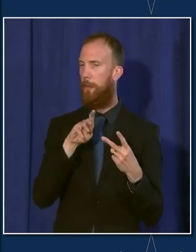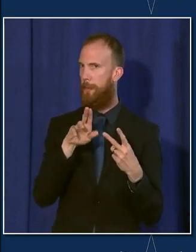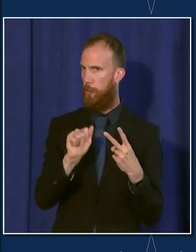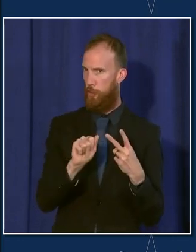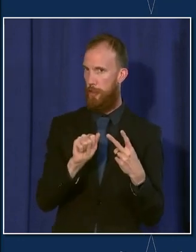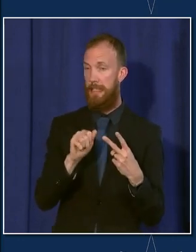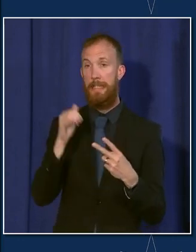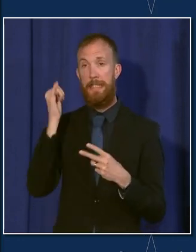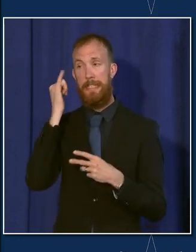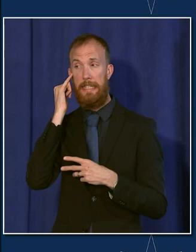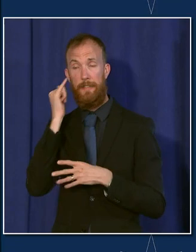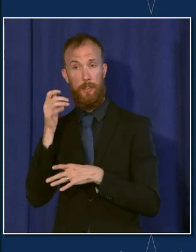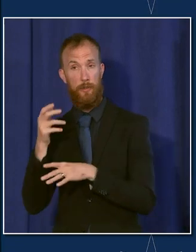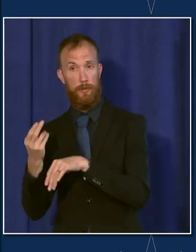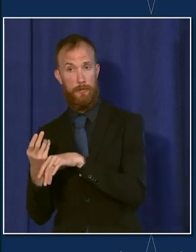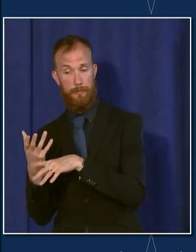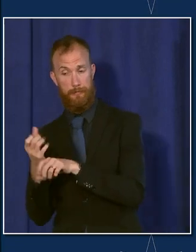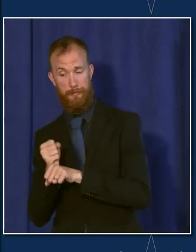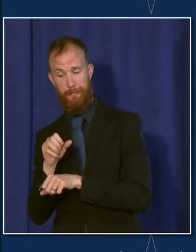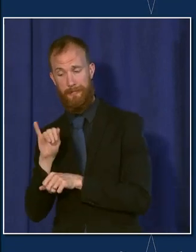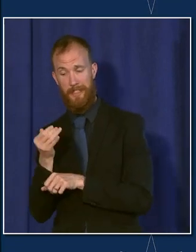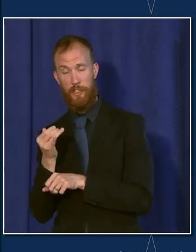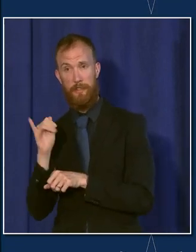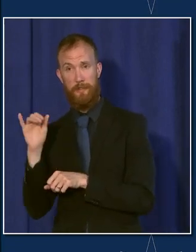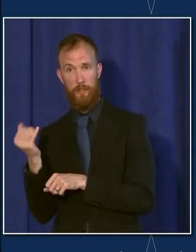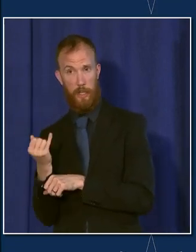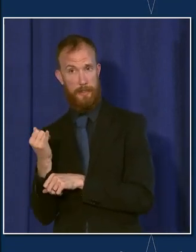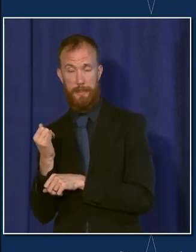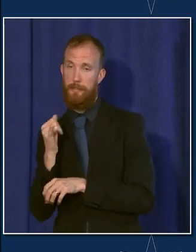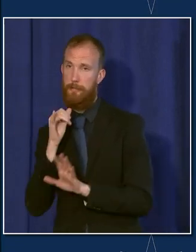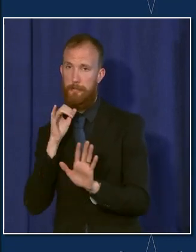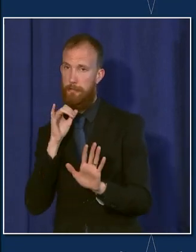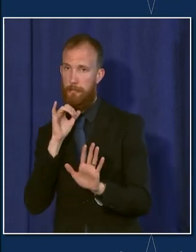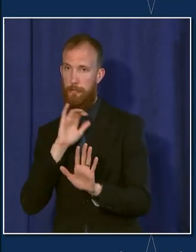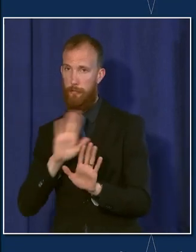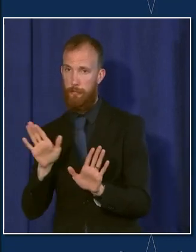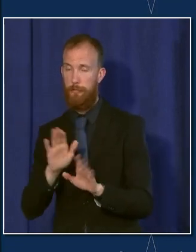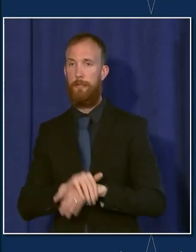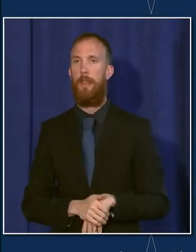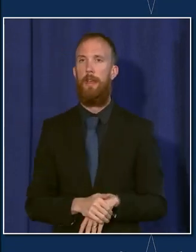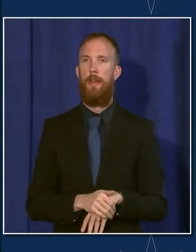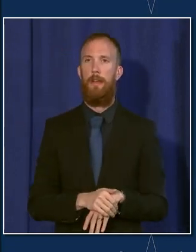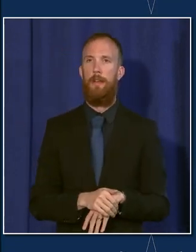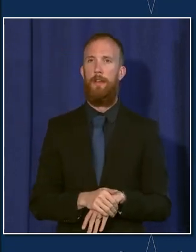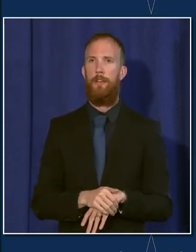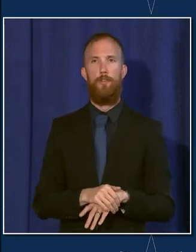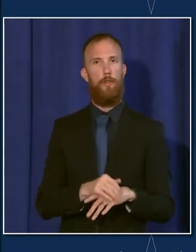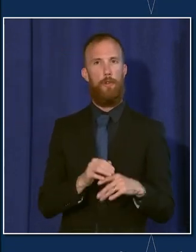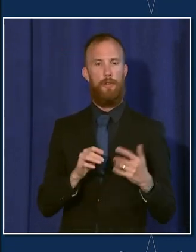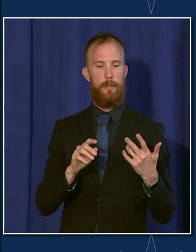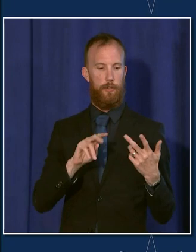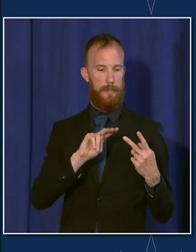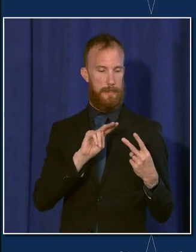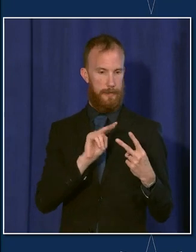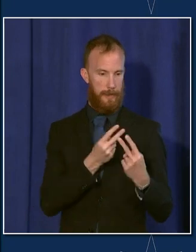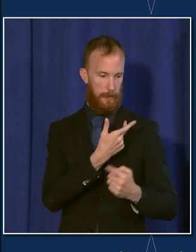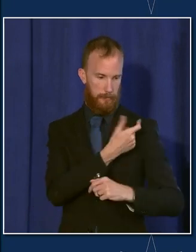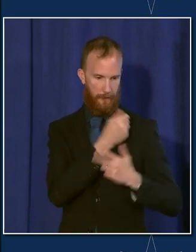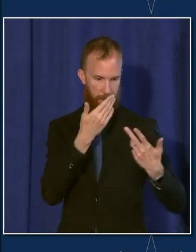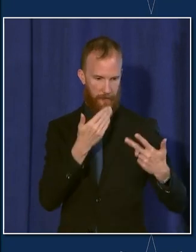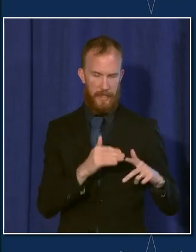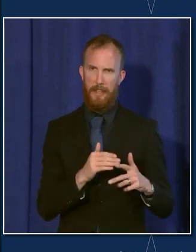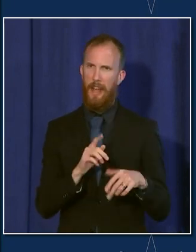received Johnson and Johnson. You should get that additional third dose at least 28 days after getting the second dose.